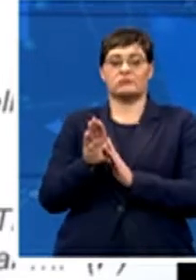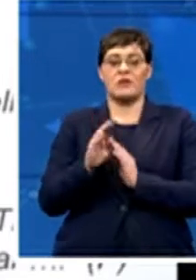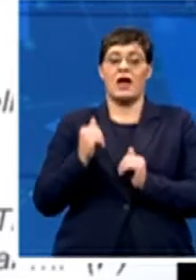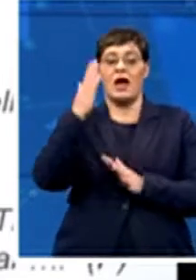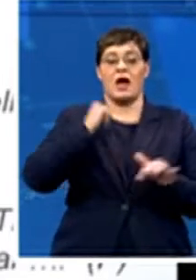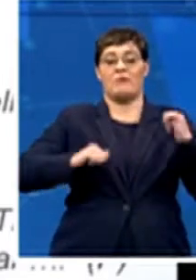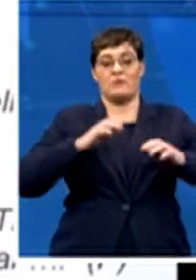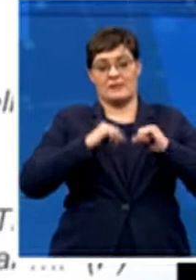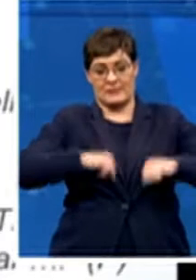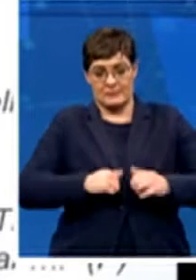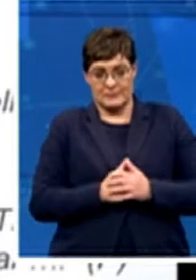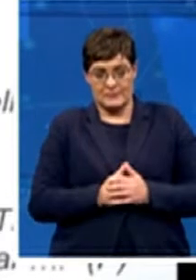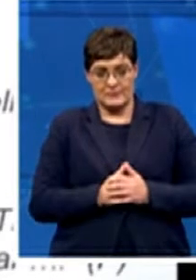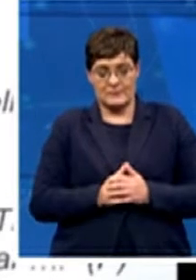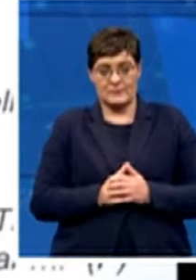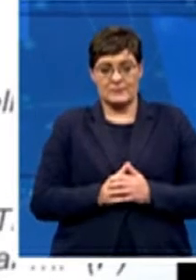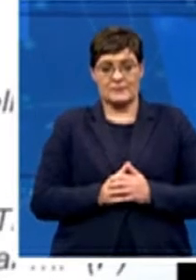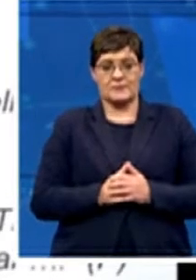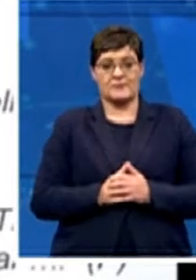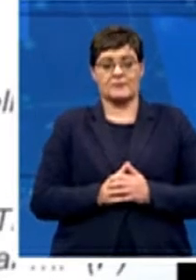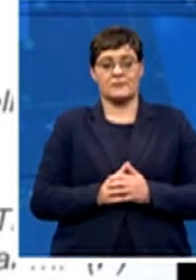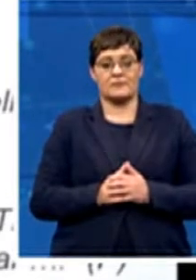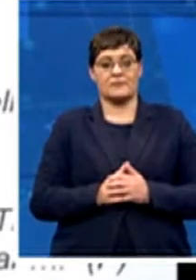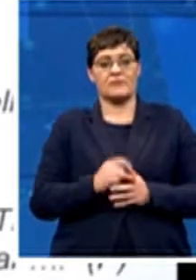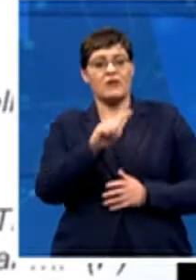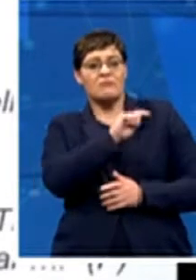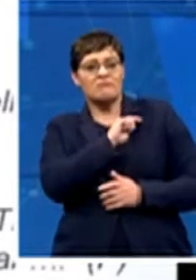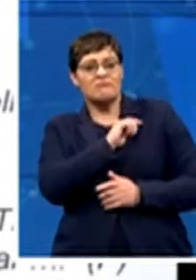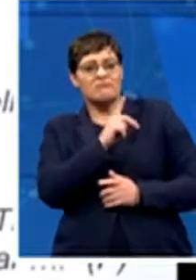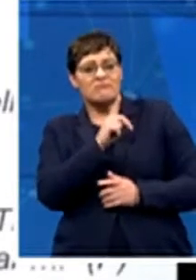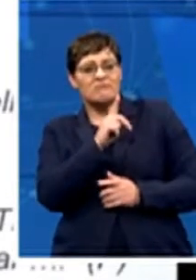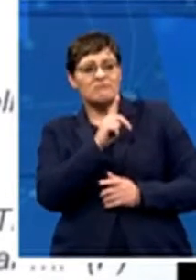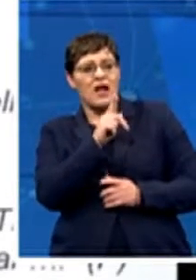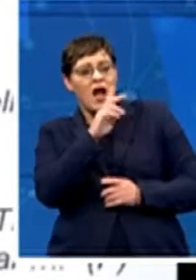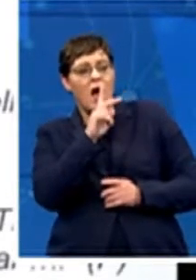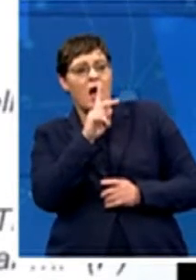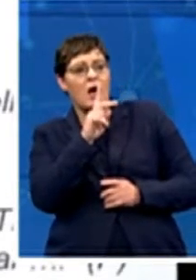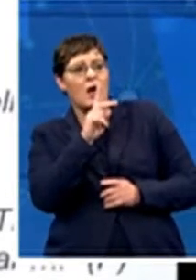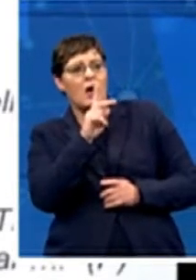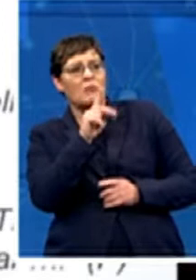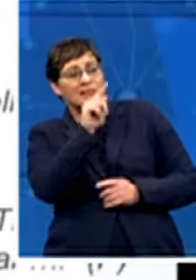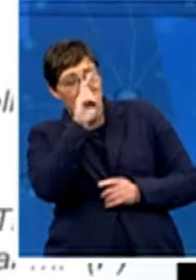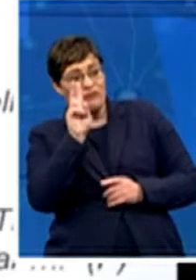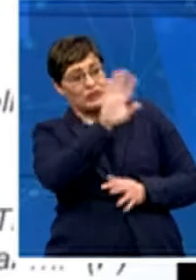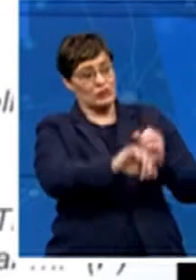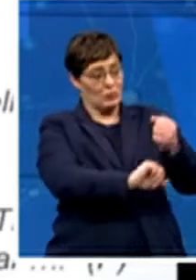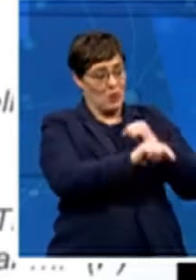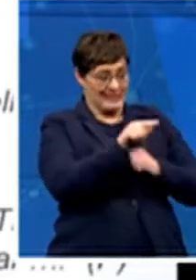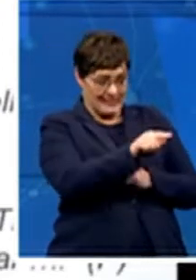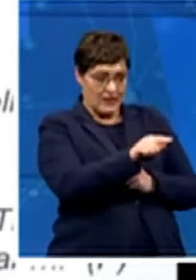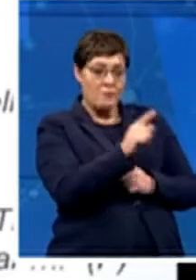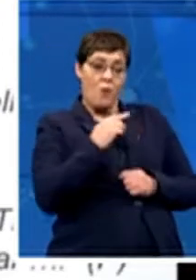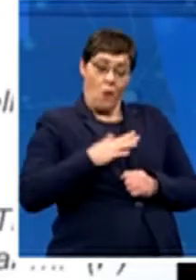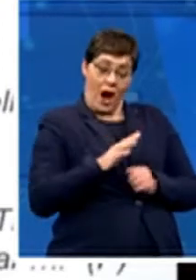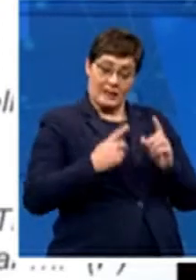really supports the vision that in order to succeed, you need to be identified probably